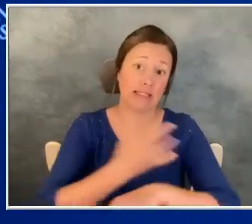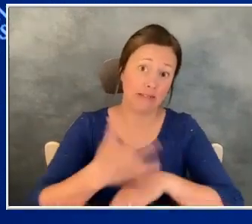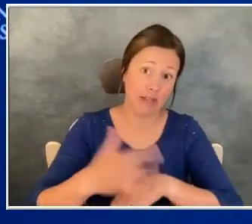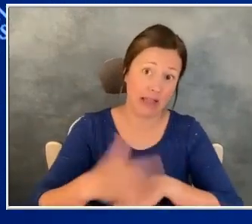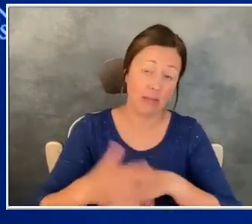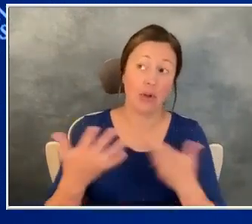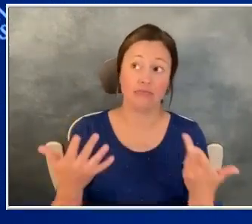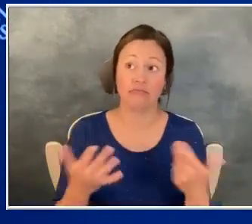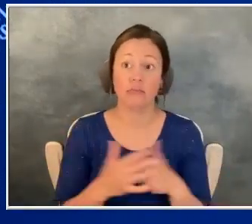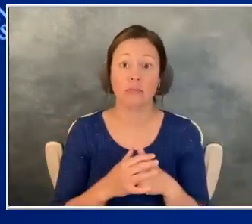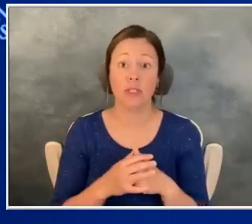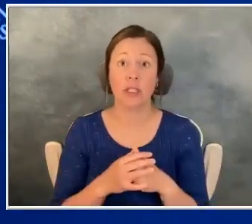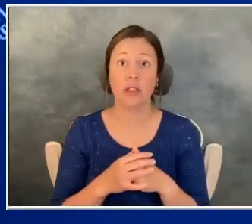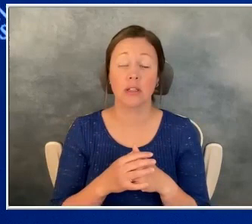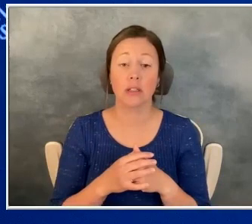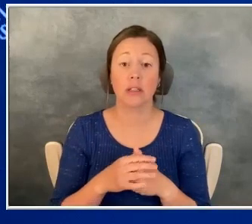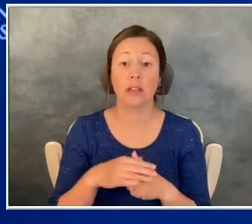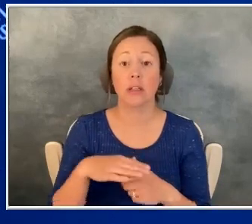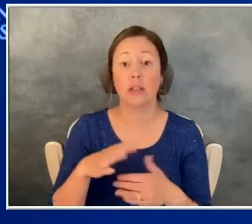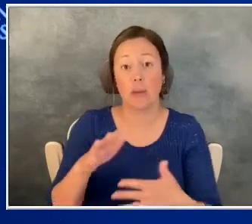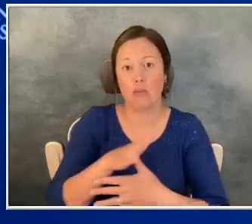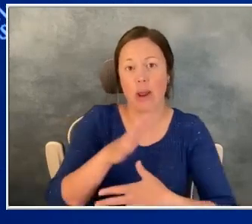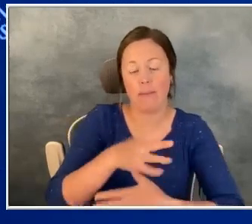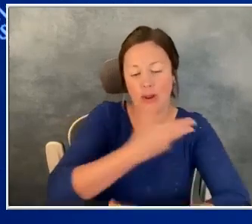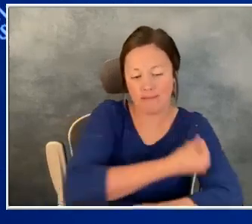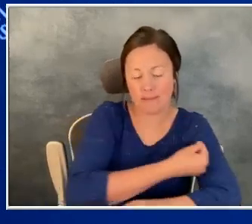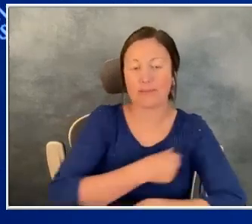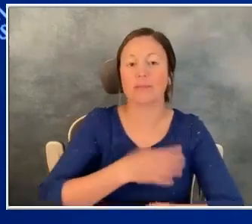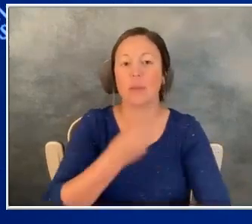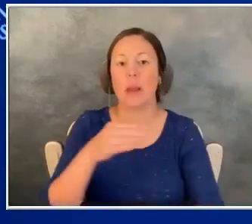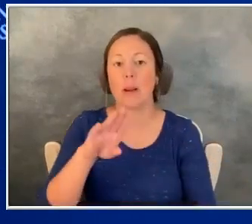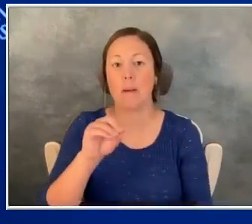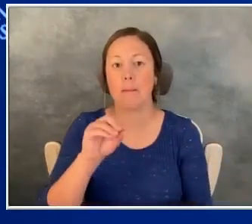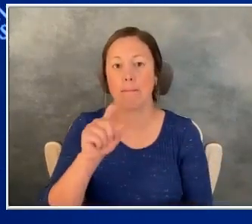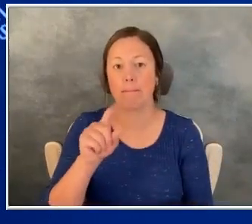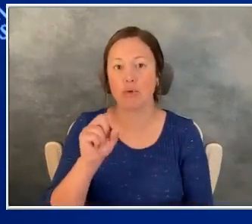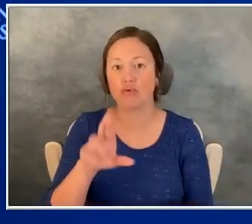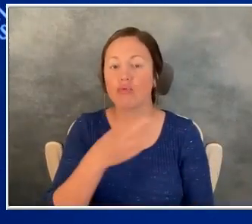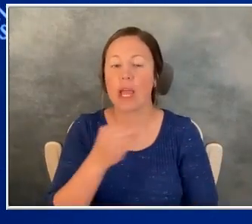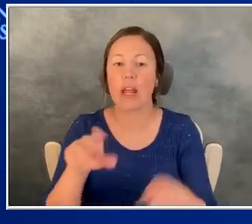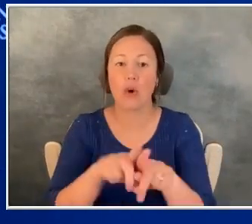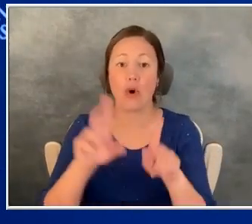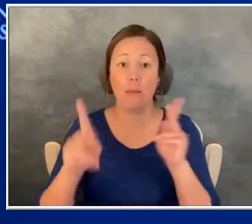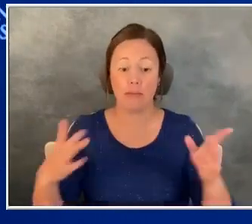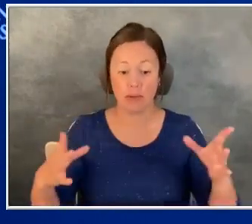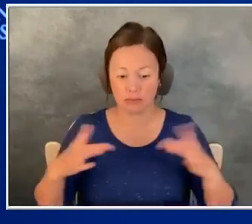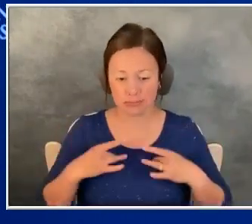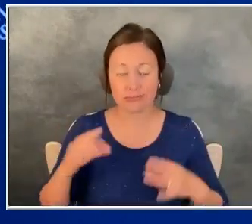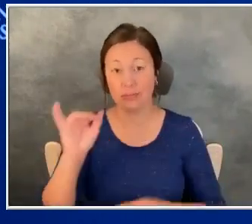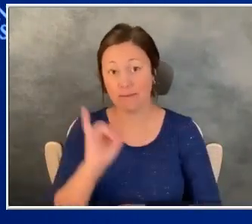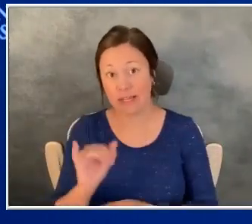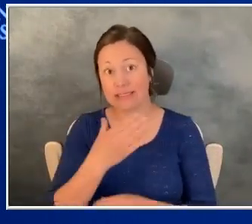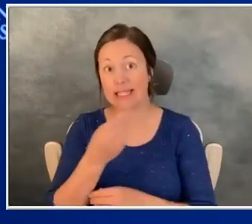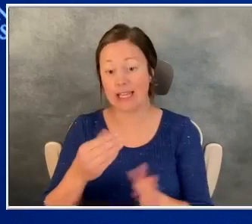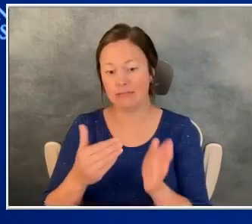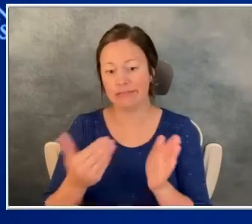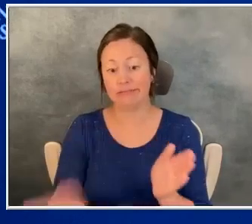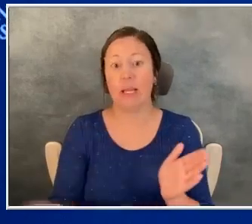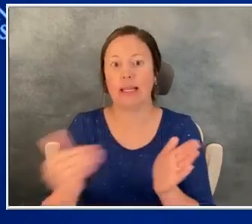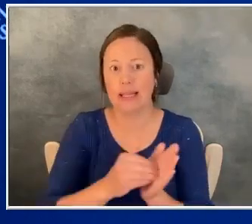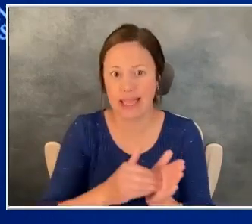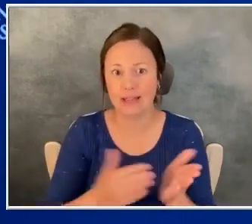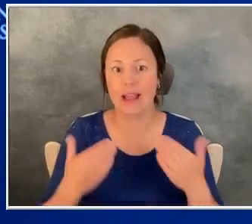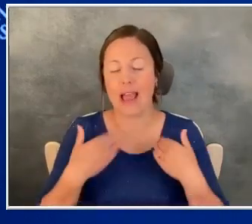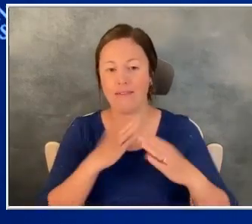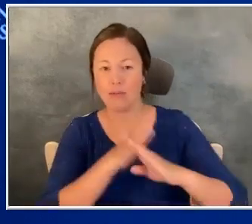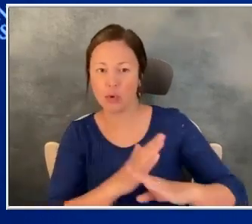series, booster series, but also those people that have been infected and reinfected and have immunity. So teasing out some